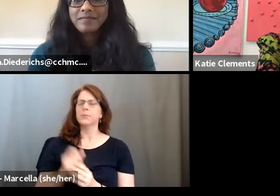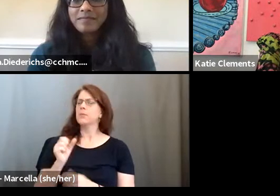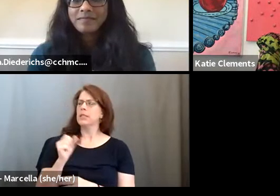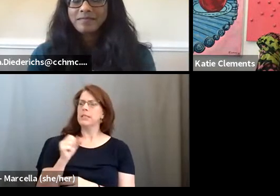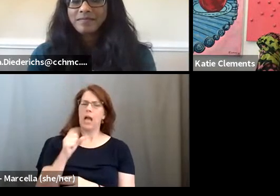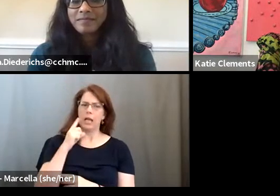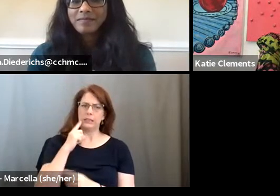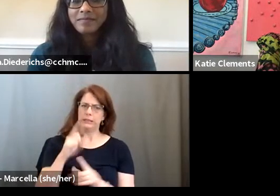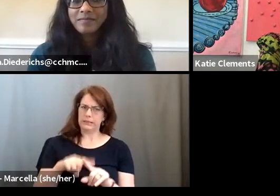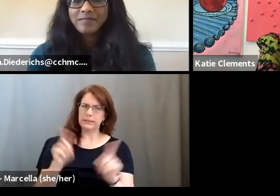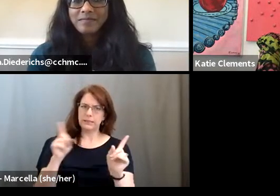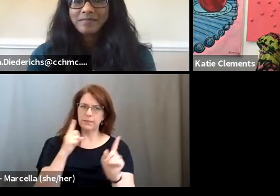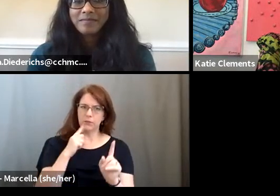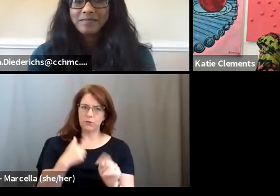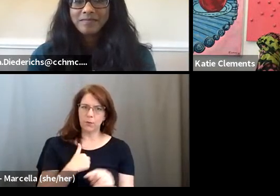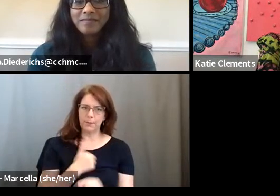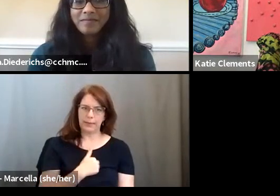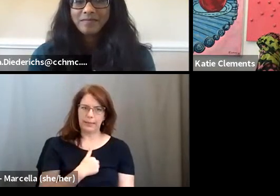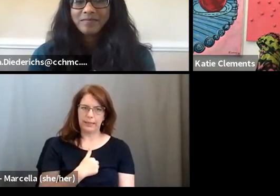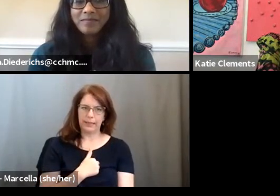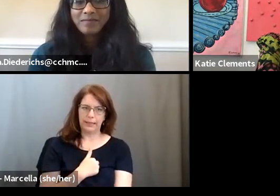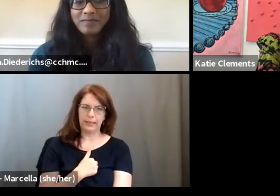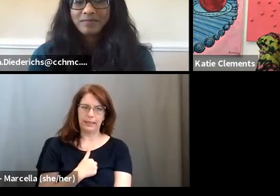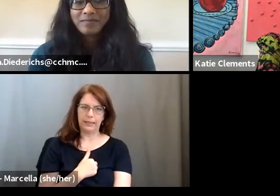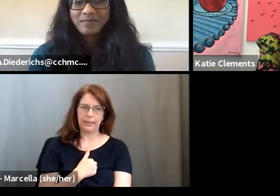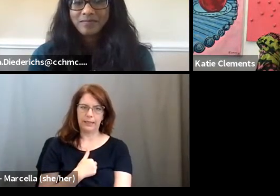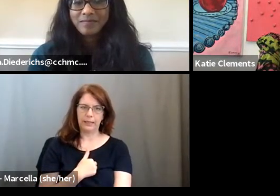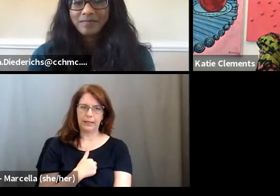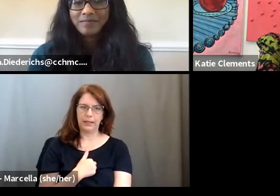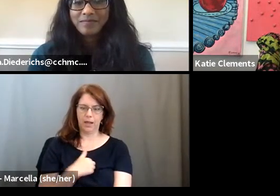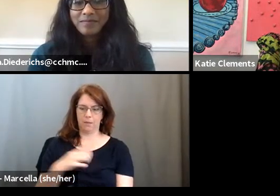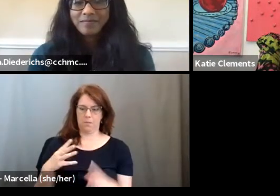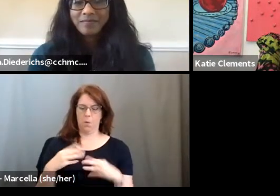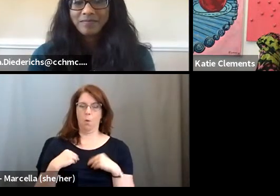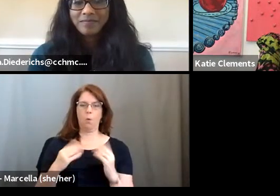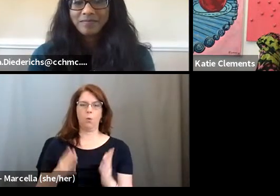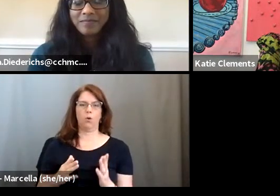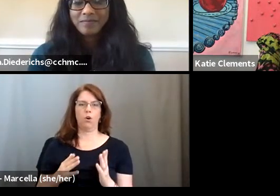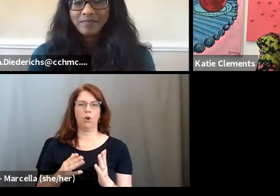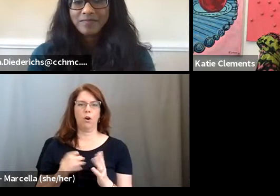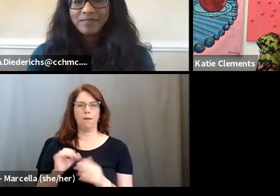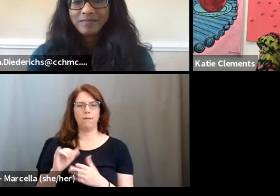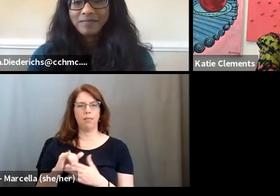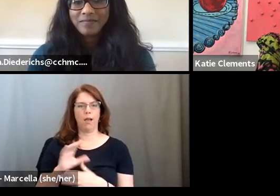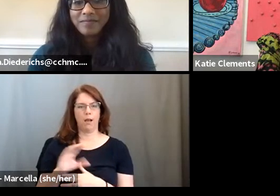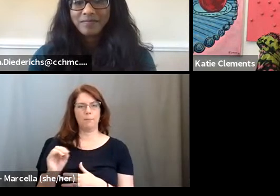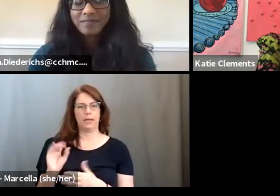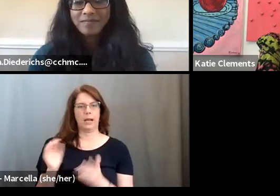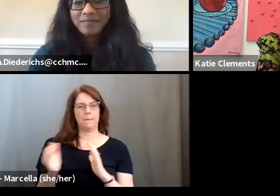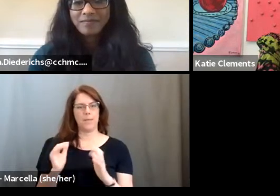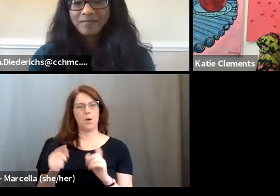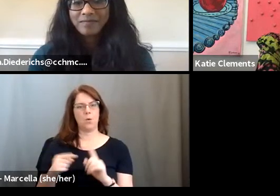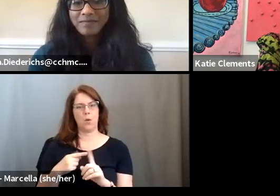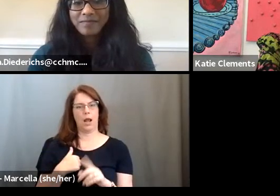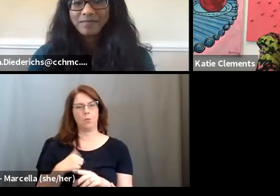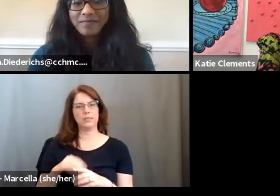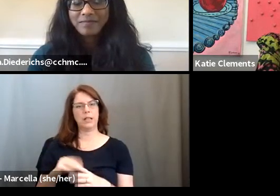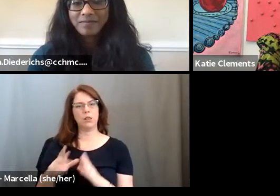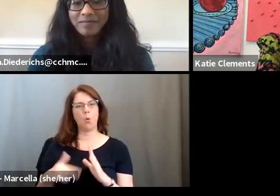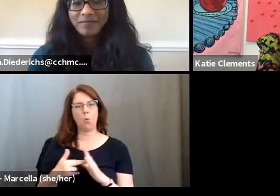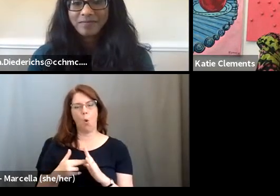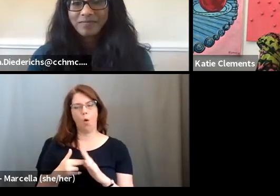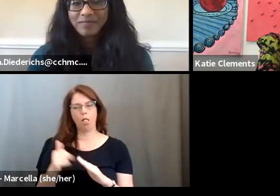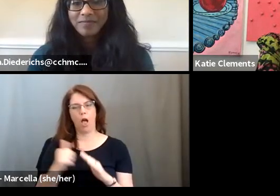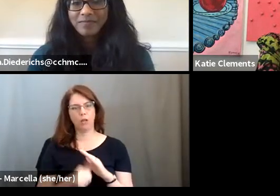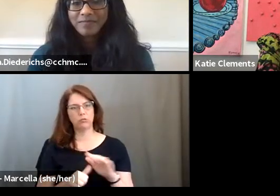I think it's much different for me, um, being the owner of the firm versus when I was kind of in that role at another